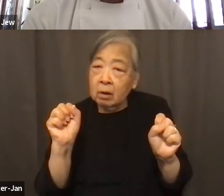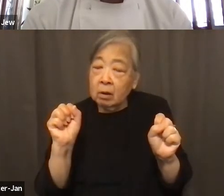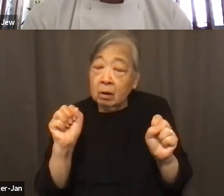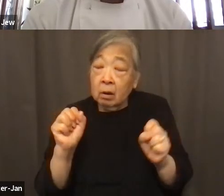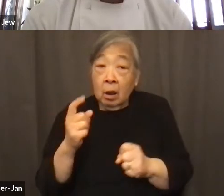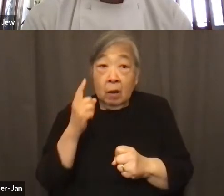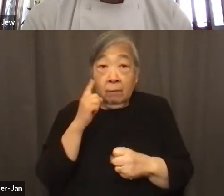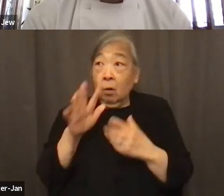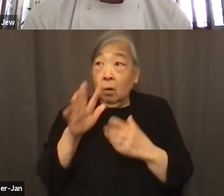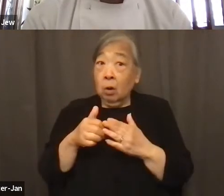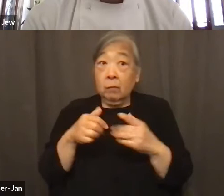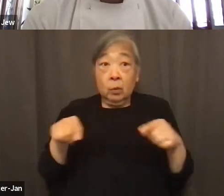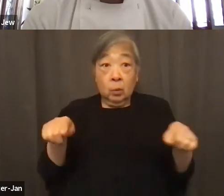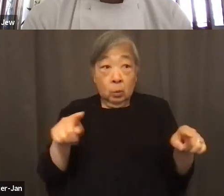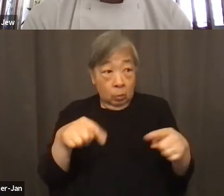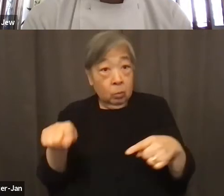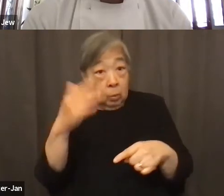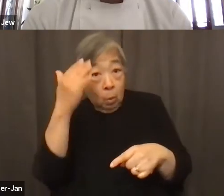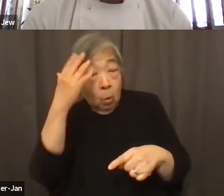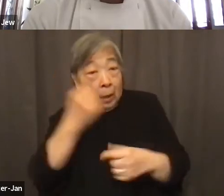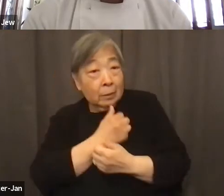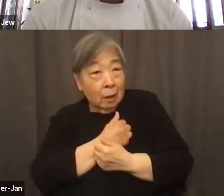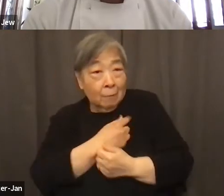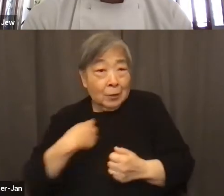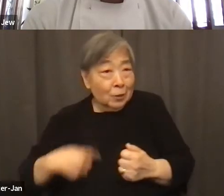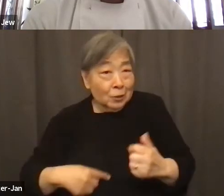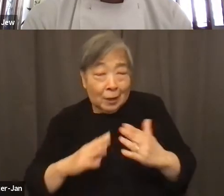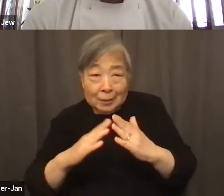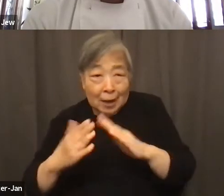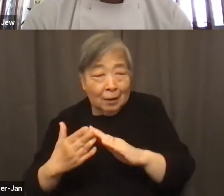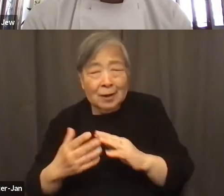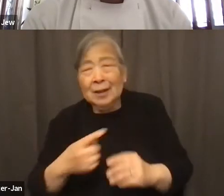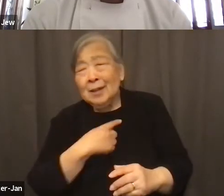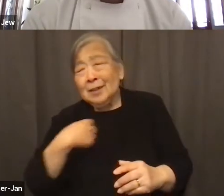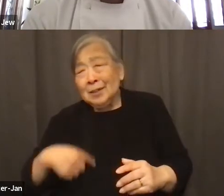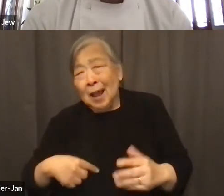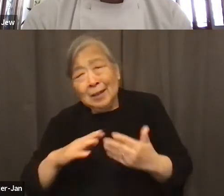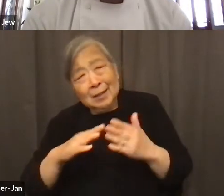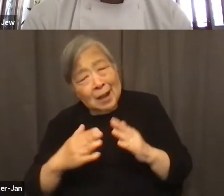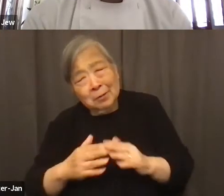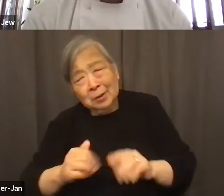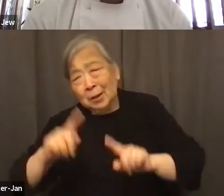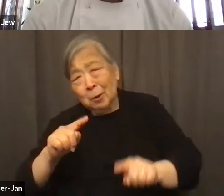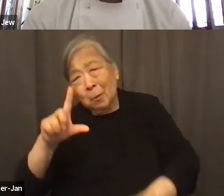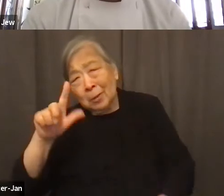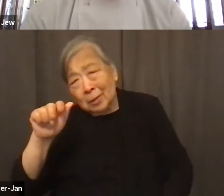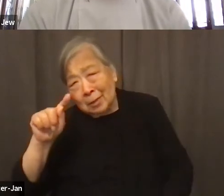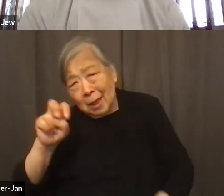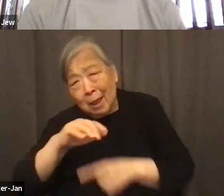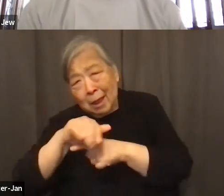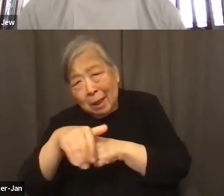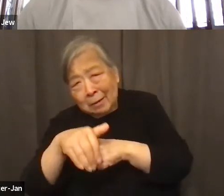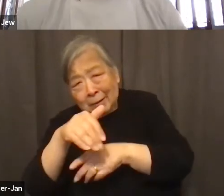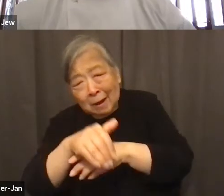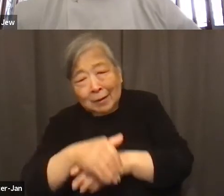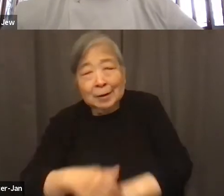all of you who know and love Chinatown, Chinatown is the place that you could go to late into the night. Chinatown